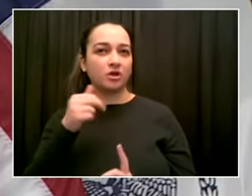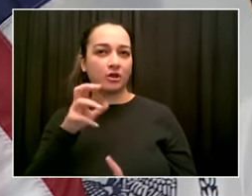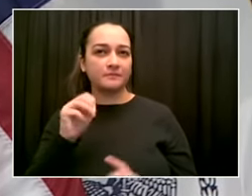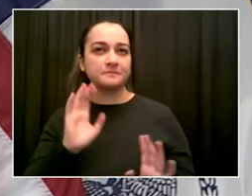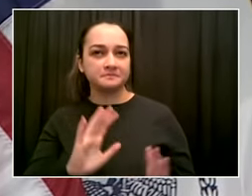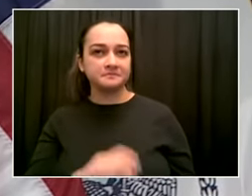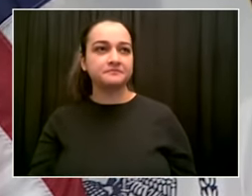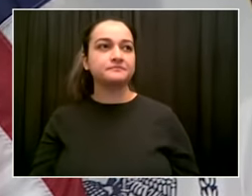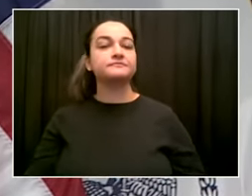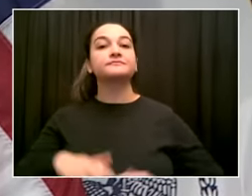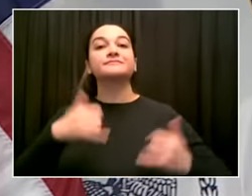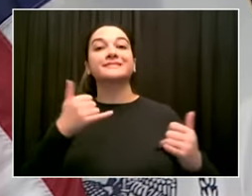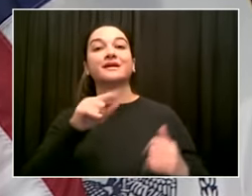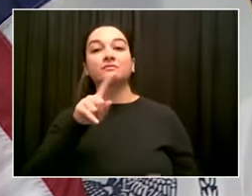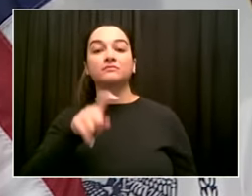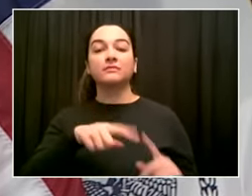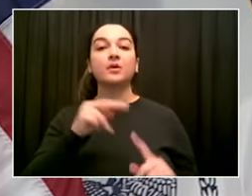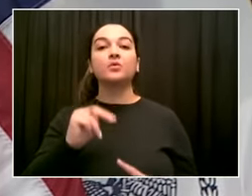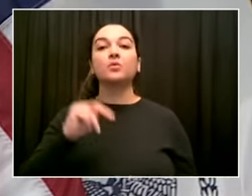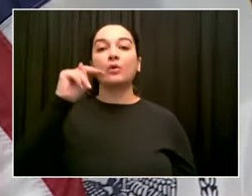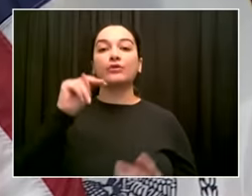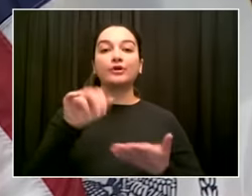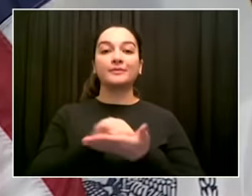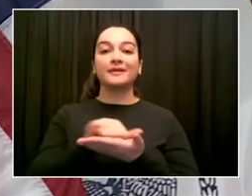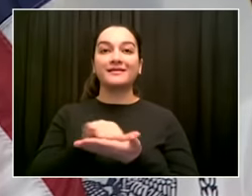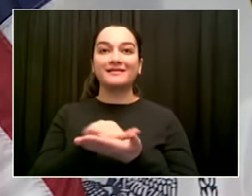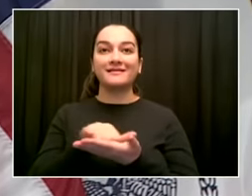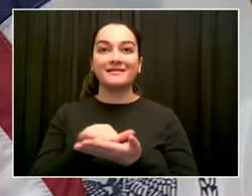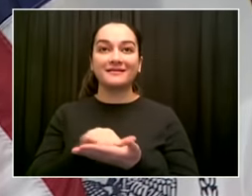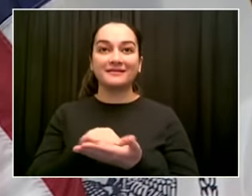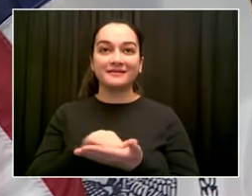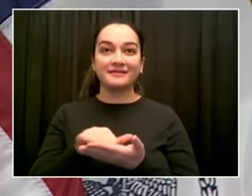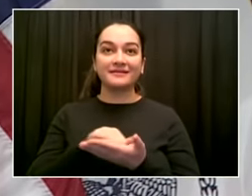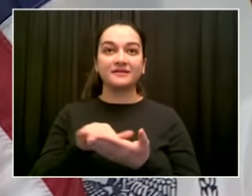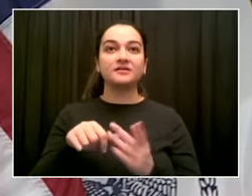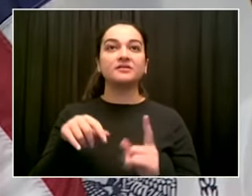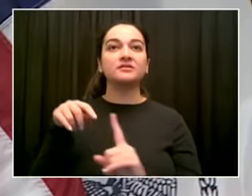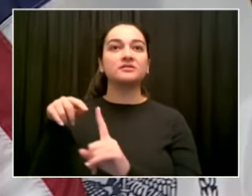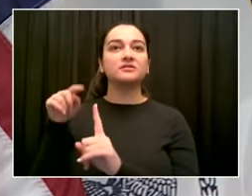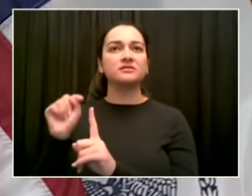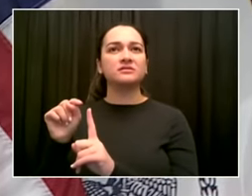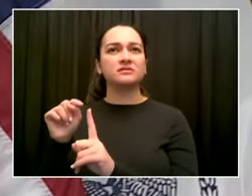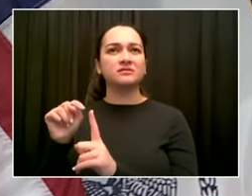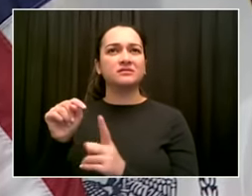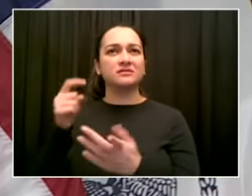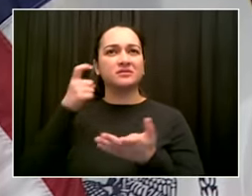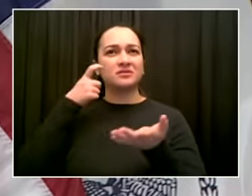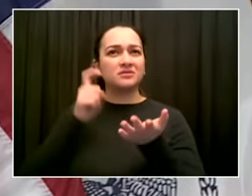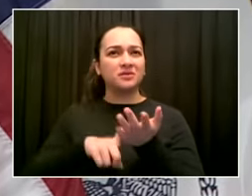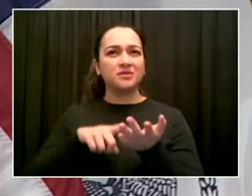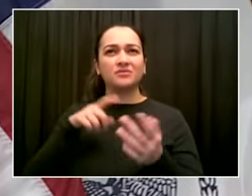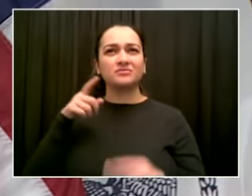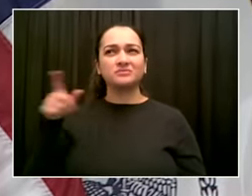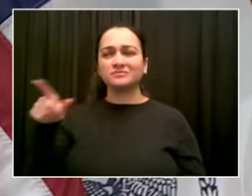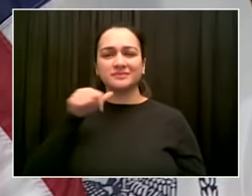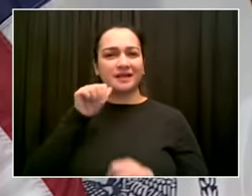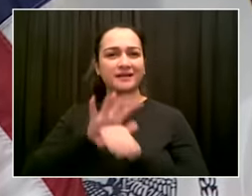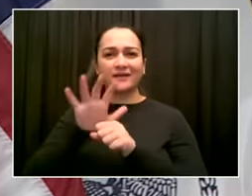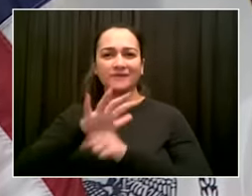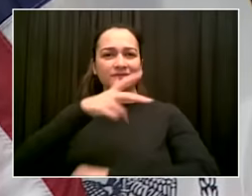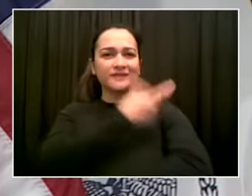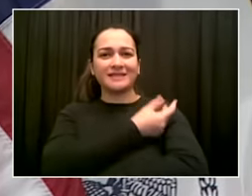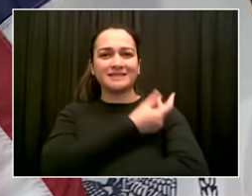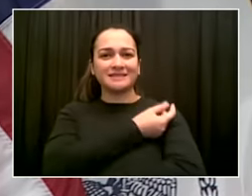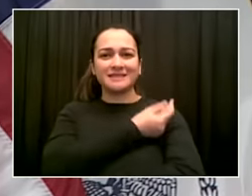calls for more vaccine hubs, more mega site type of places. Now, vaccination rates across Manhattan